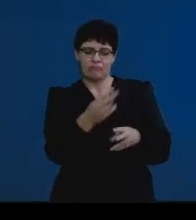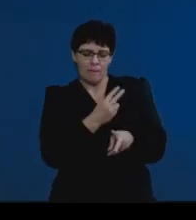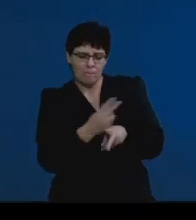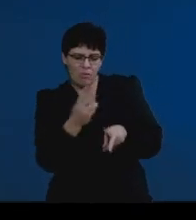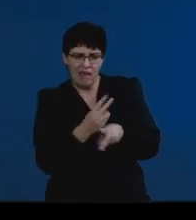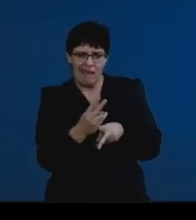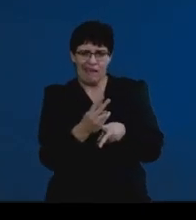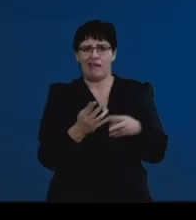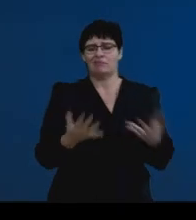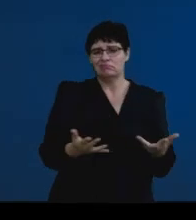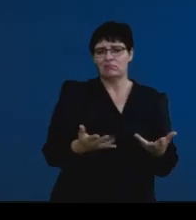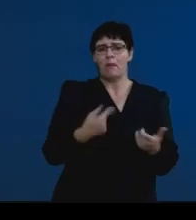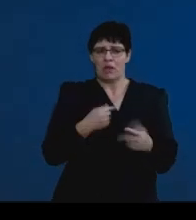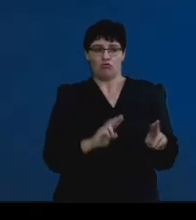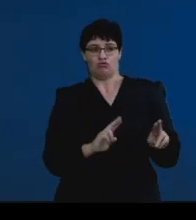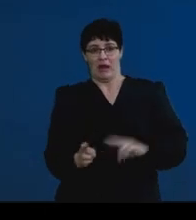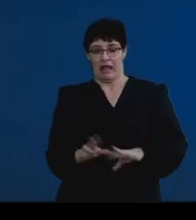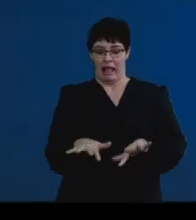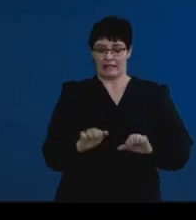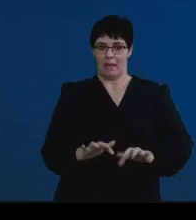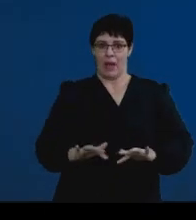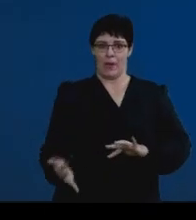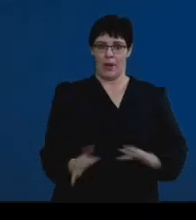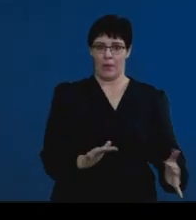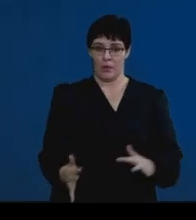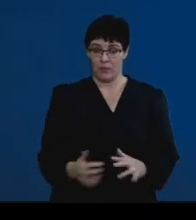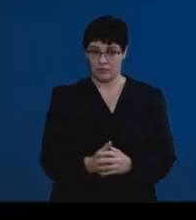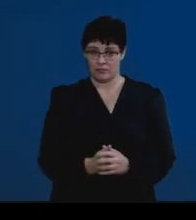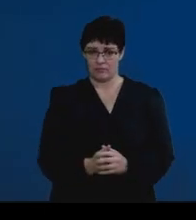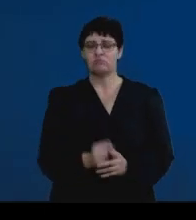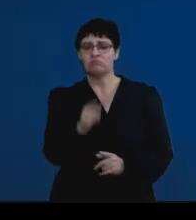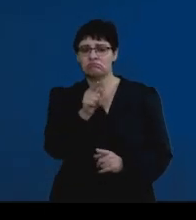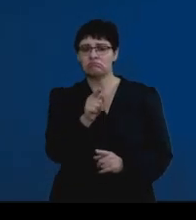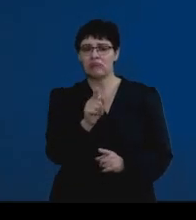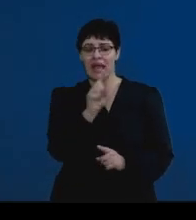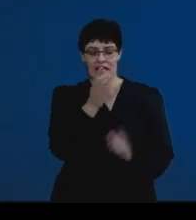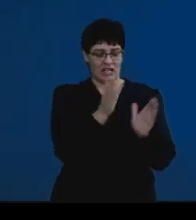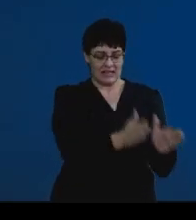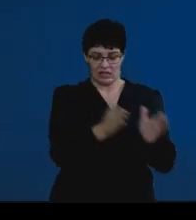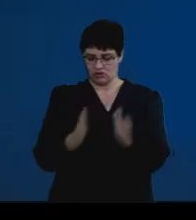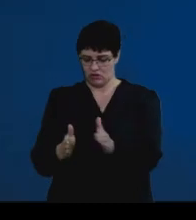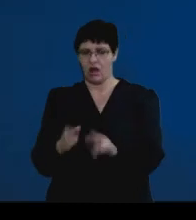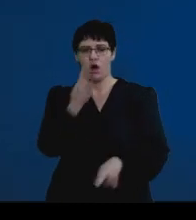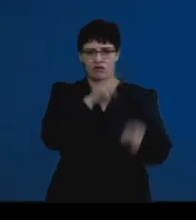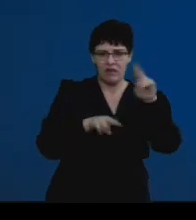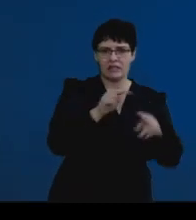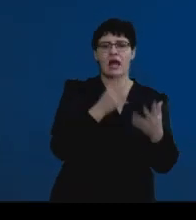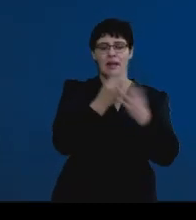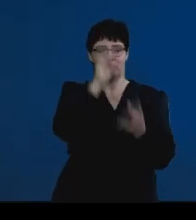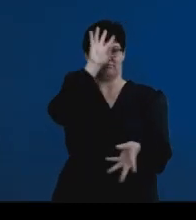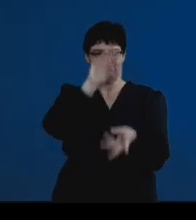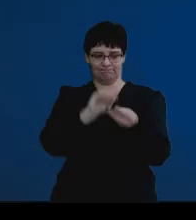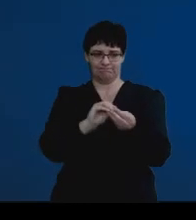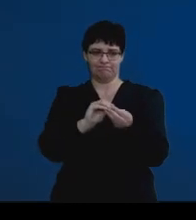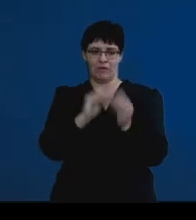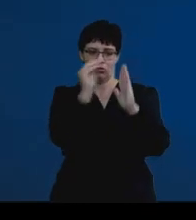or getting ready for an exam. It's important that you revise each section using summary notes. And I know that